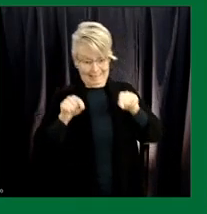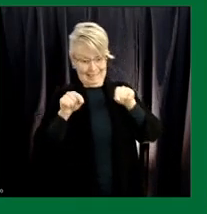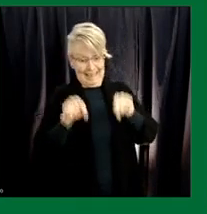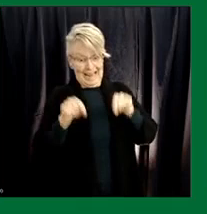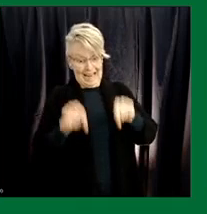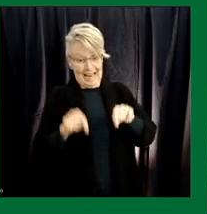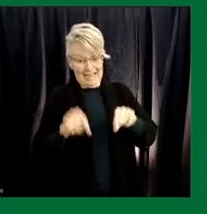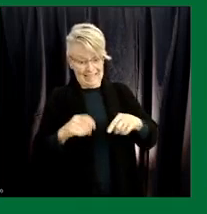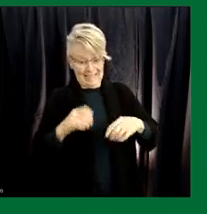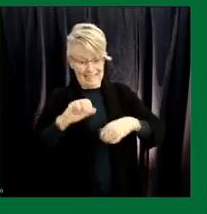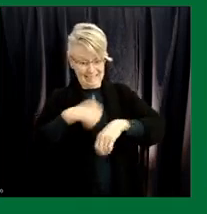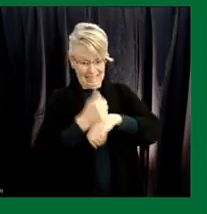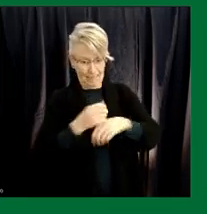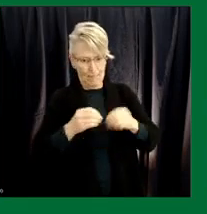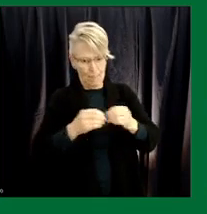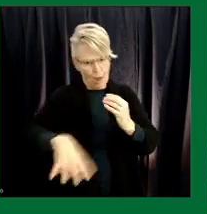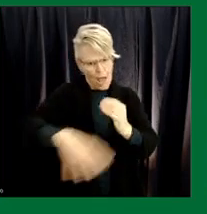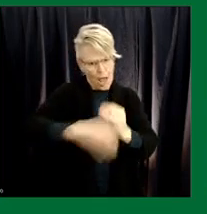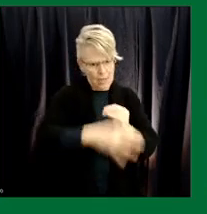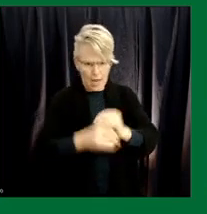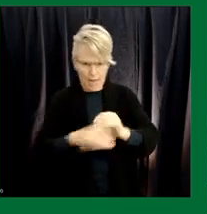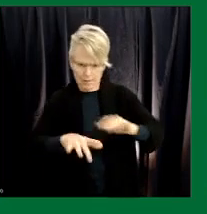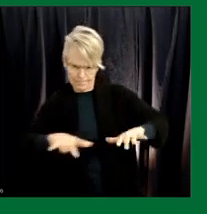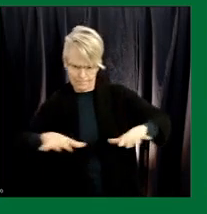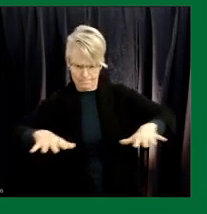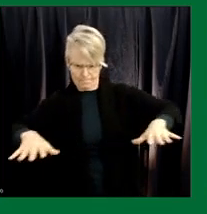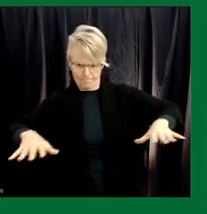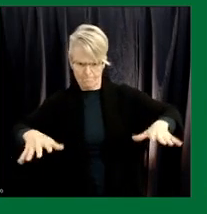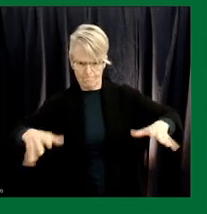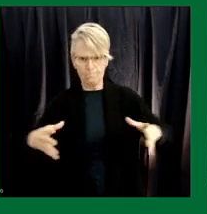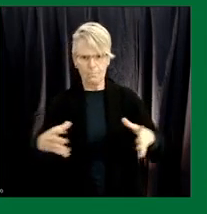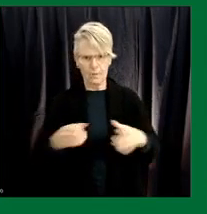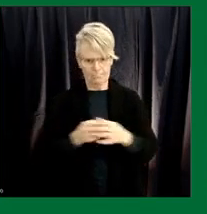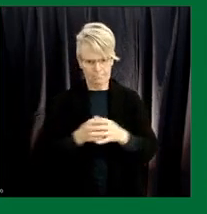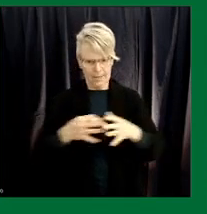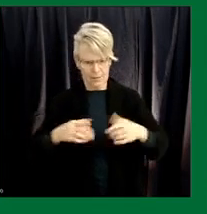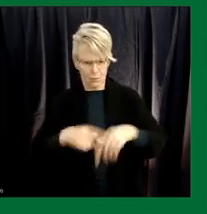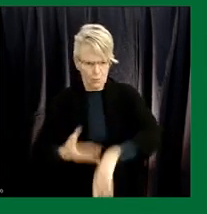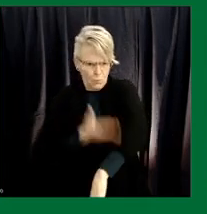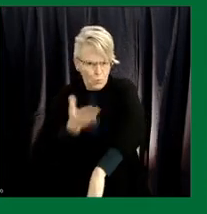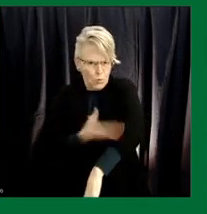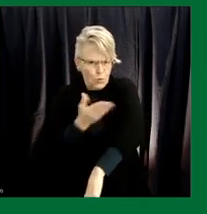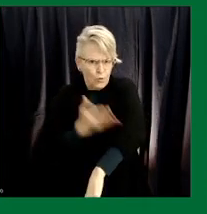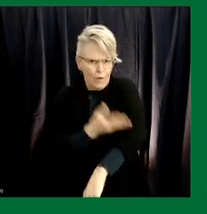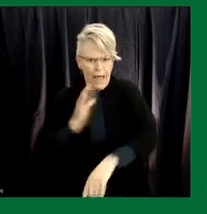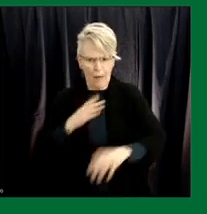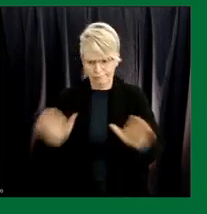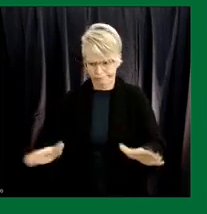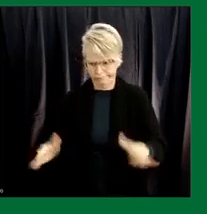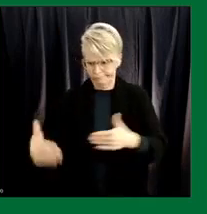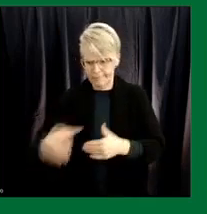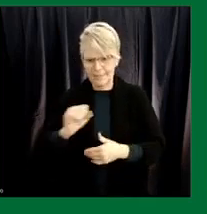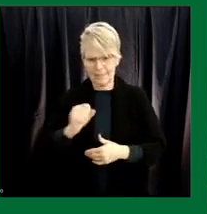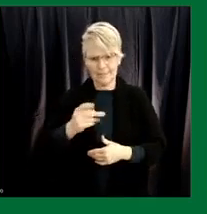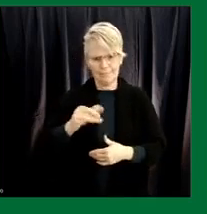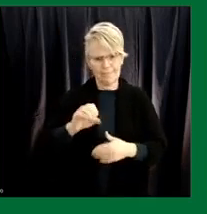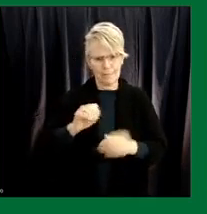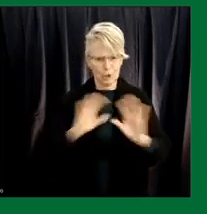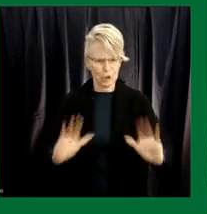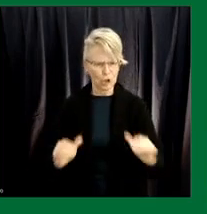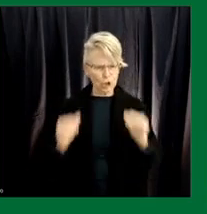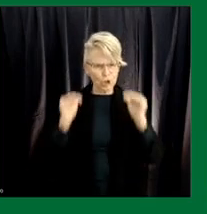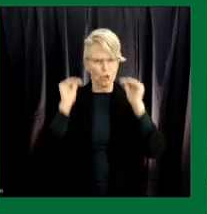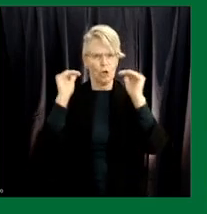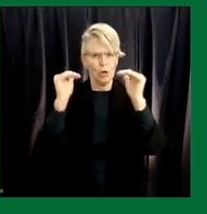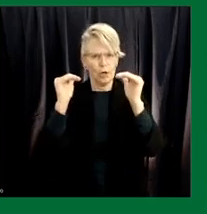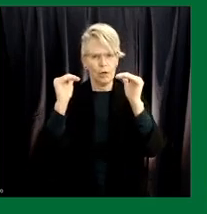infrastructure, leverage those previous investments, upgrade our containment space to the highest level and also